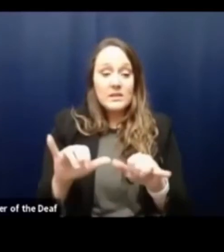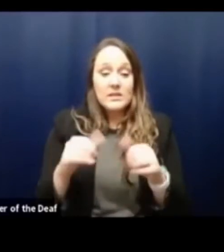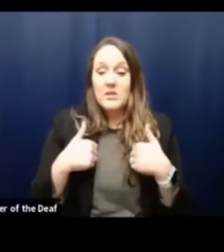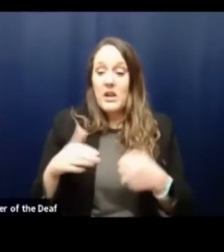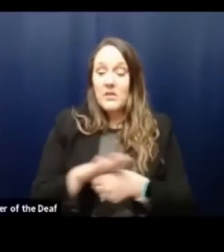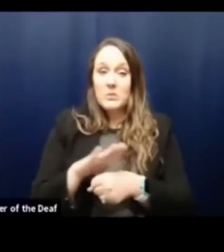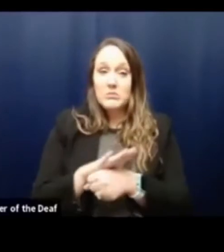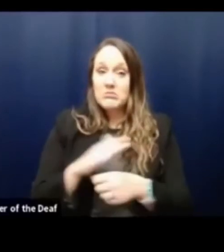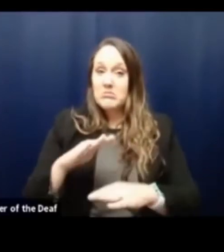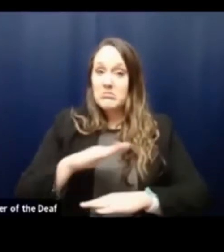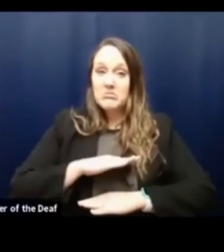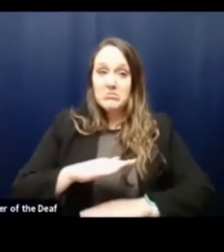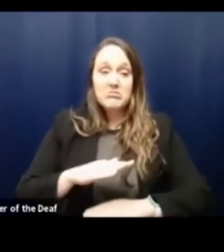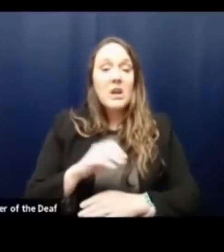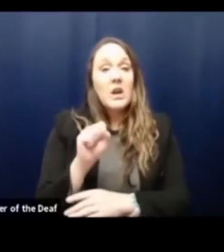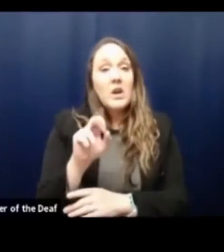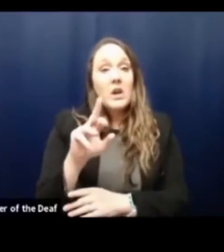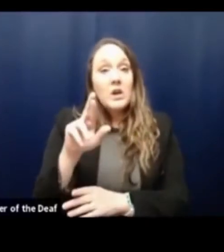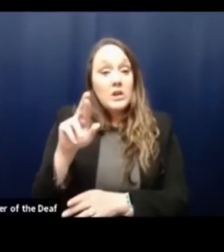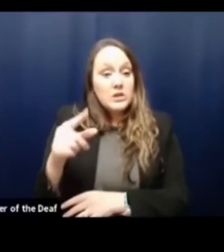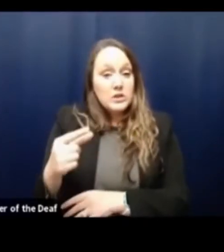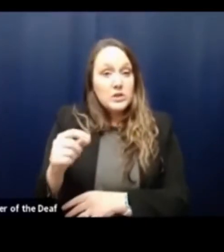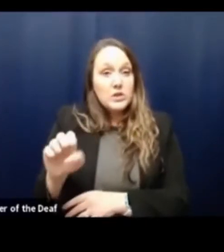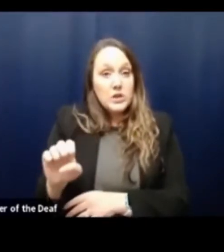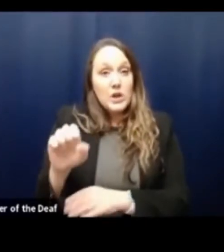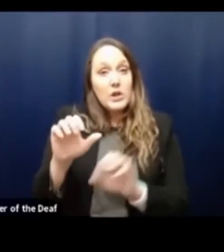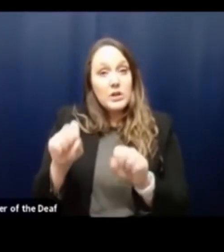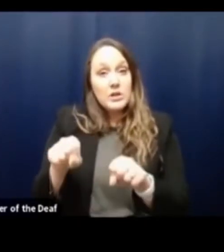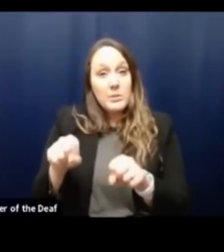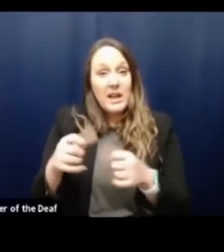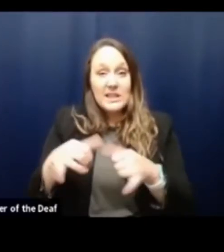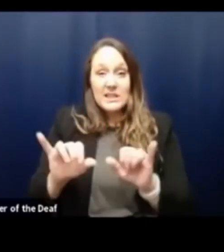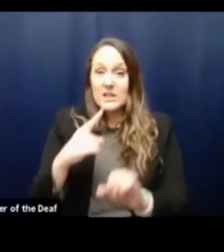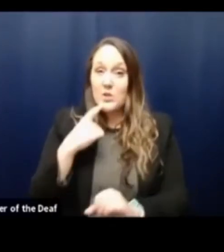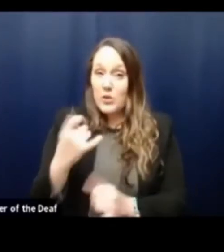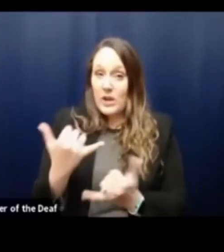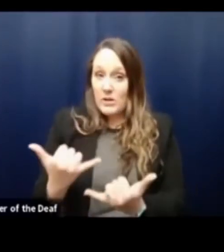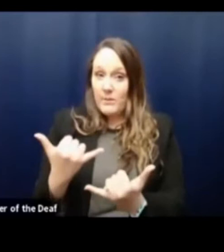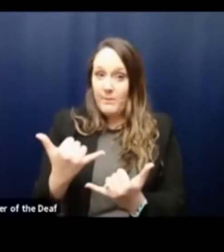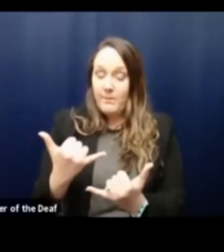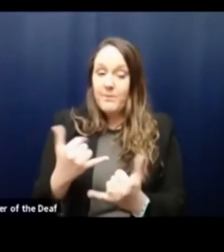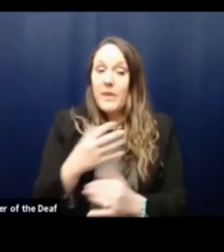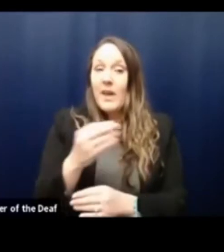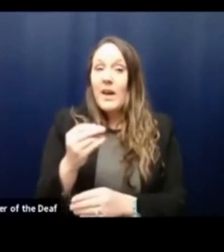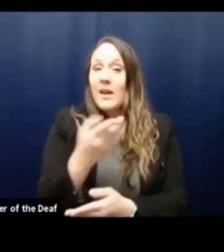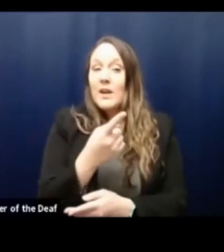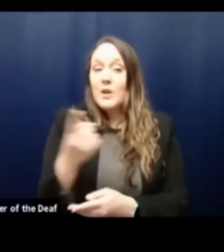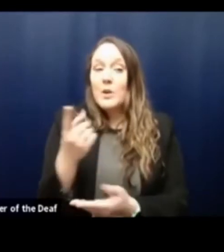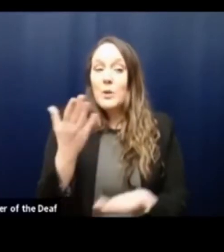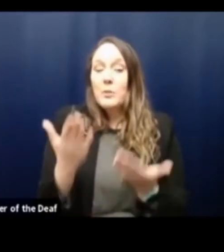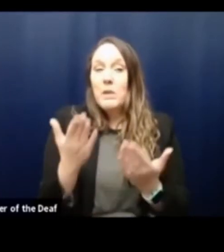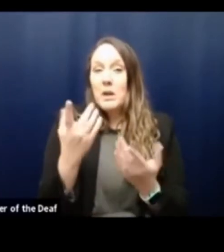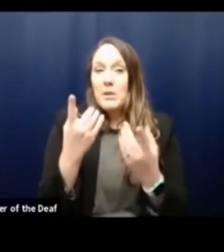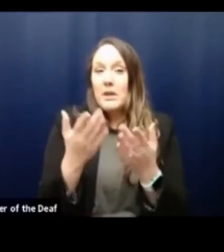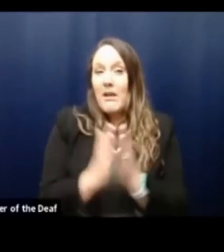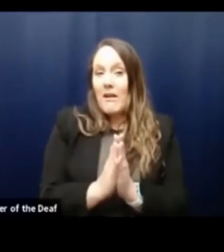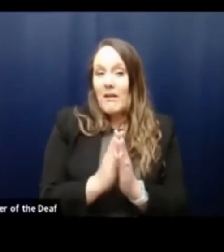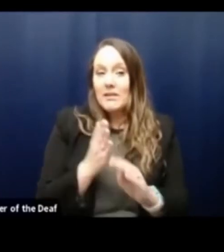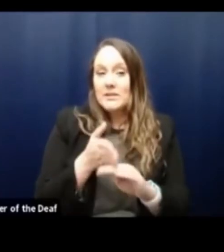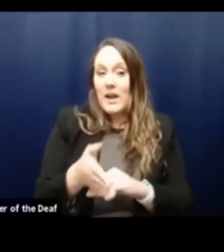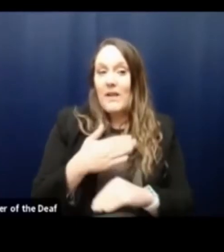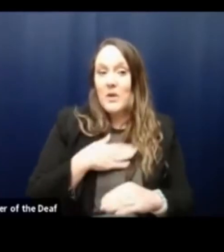adequate. Our surge capacity currently is still at red for now and and the question you may ask after that after my intro